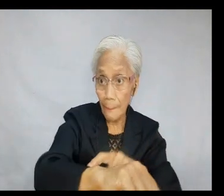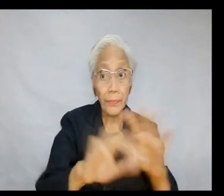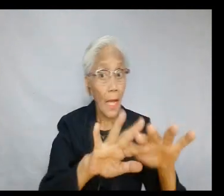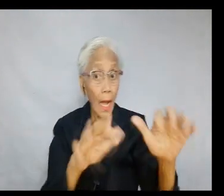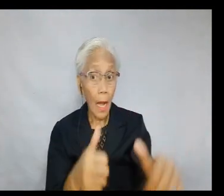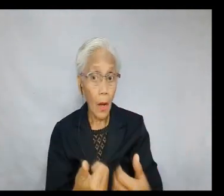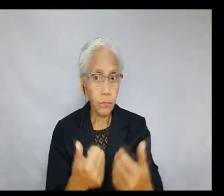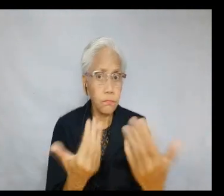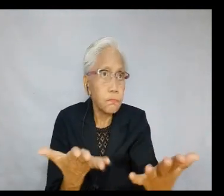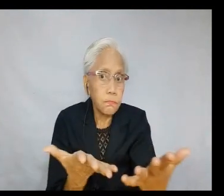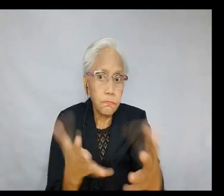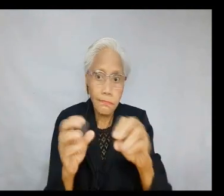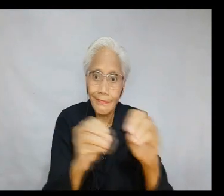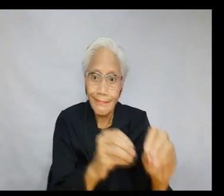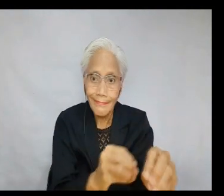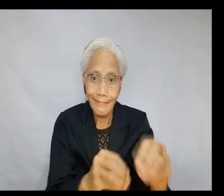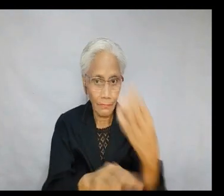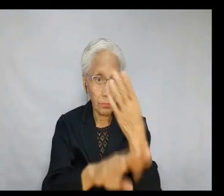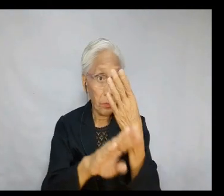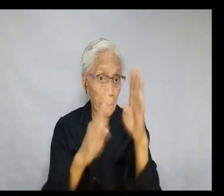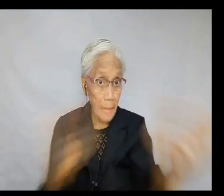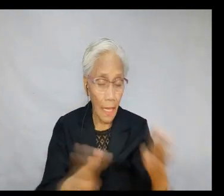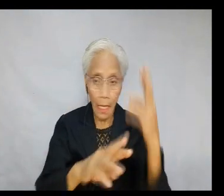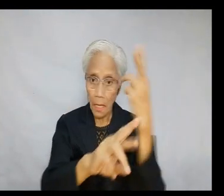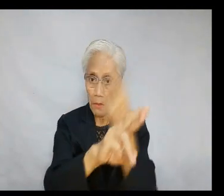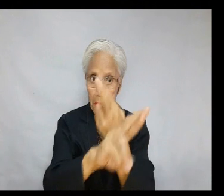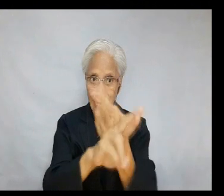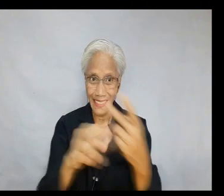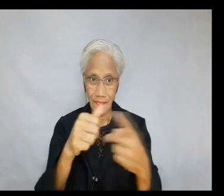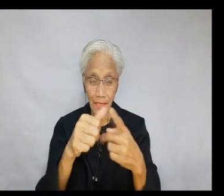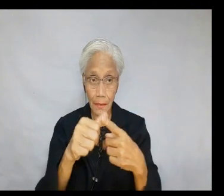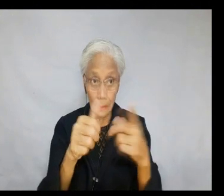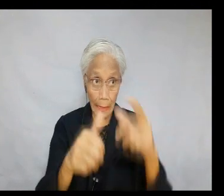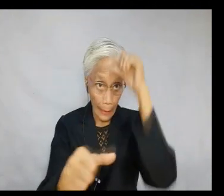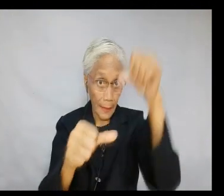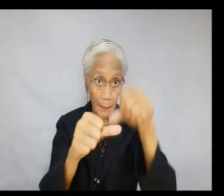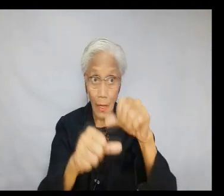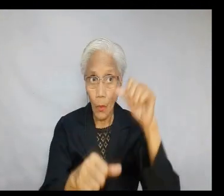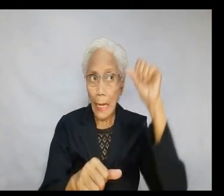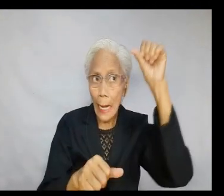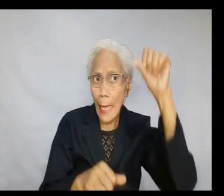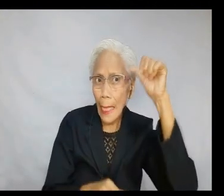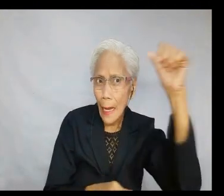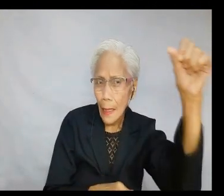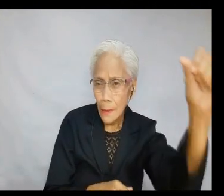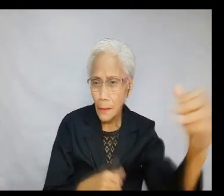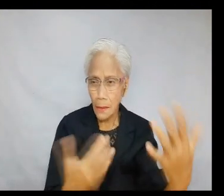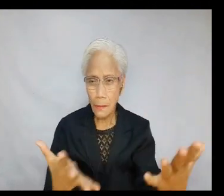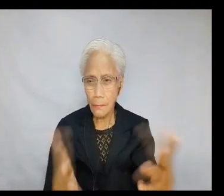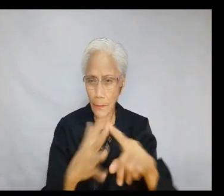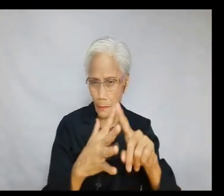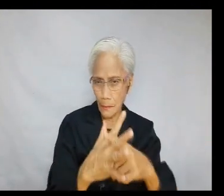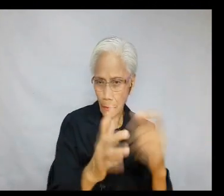or her time. 23. How one puts in the big rocks first. 24.